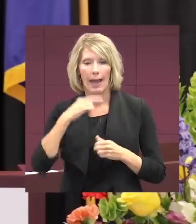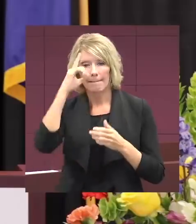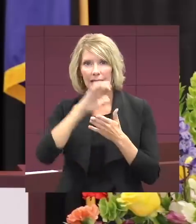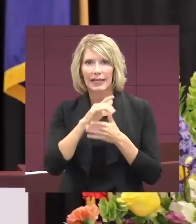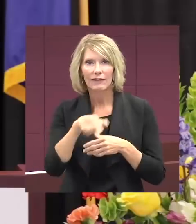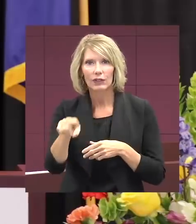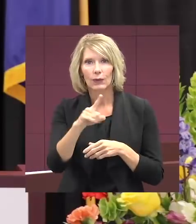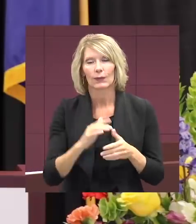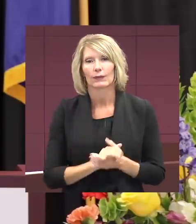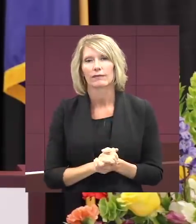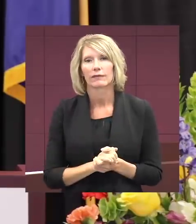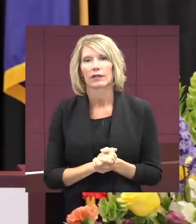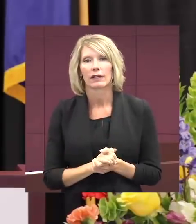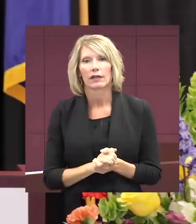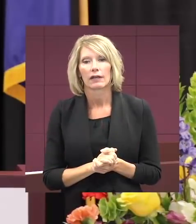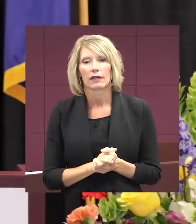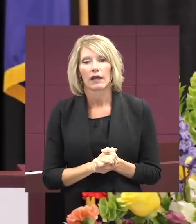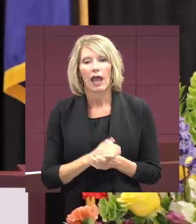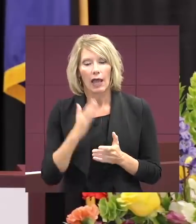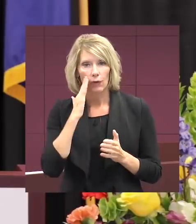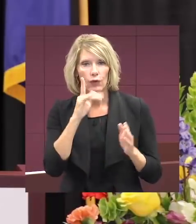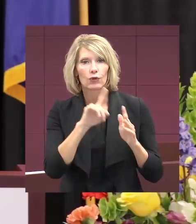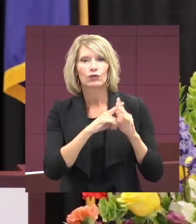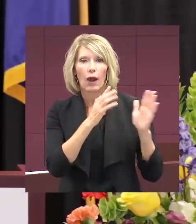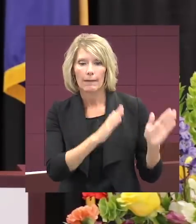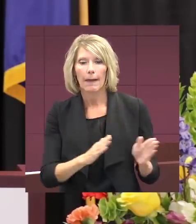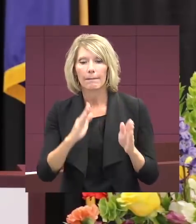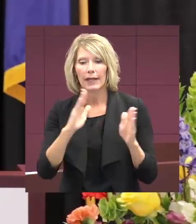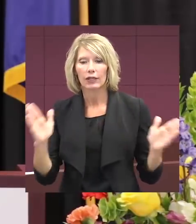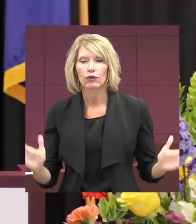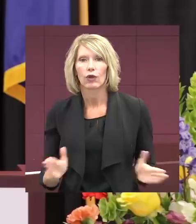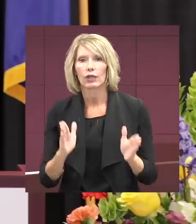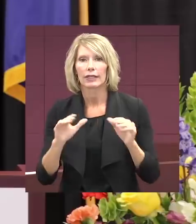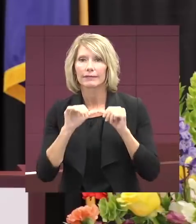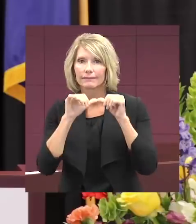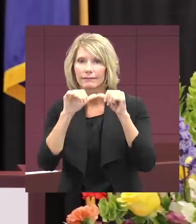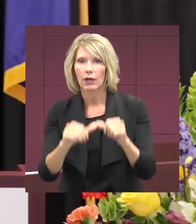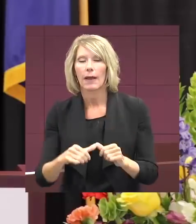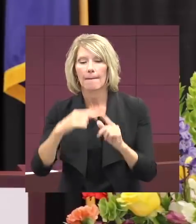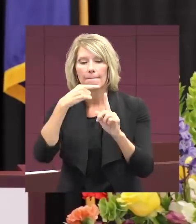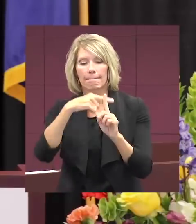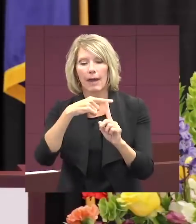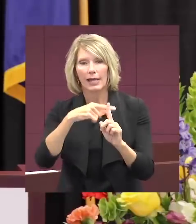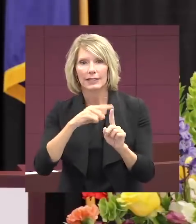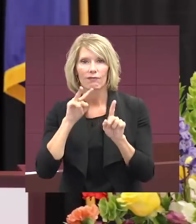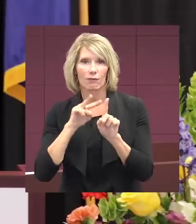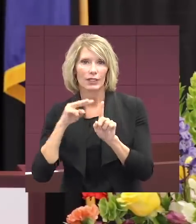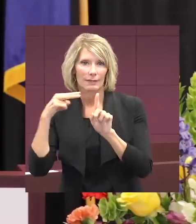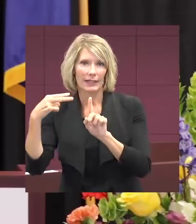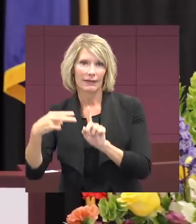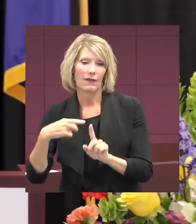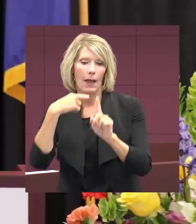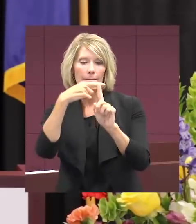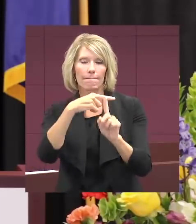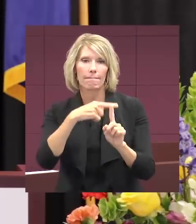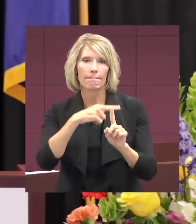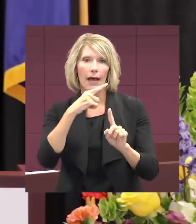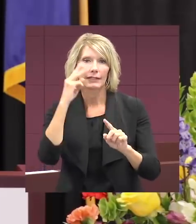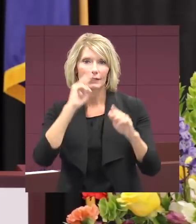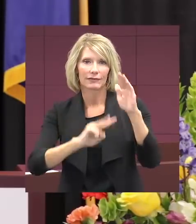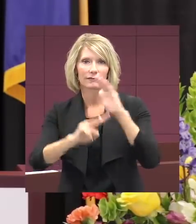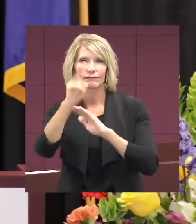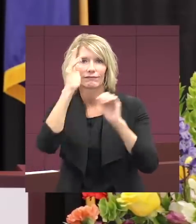I believe you have already started the planning and encourage you to maintain a positive perspective, a positive outlook,